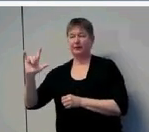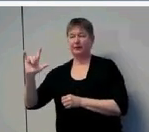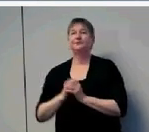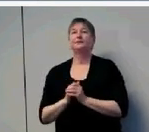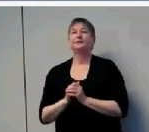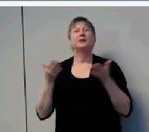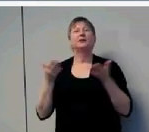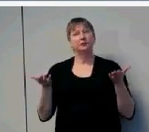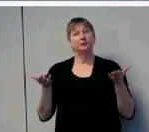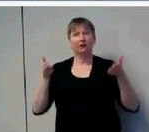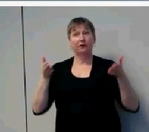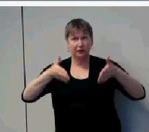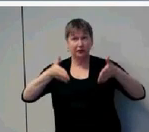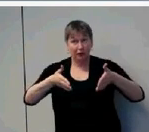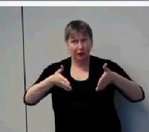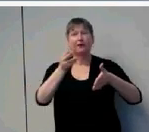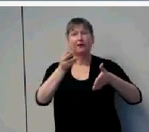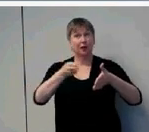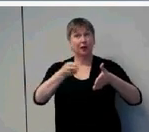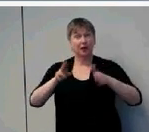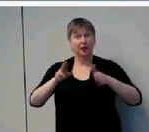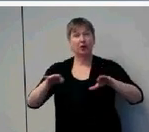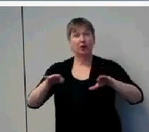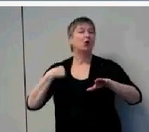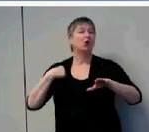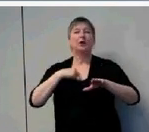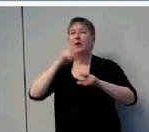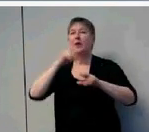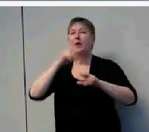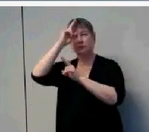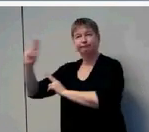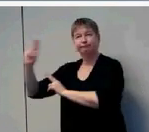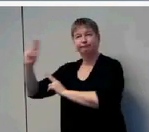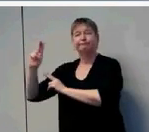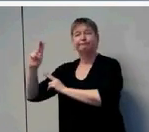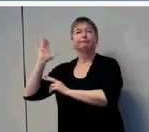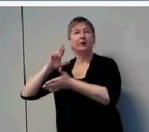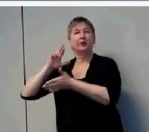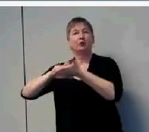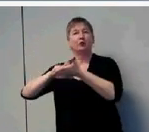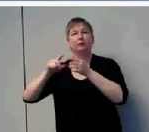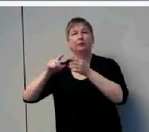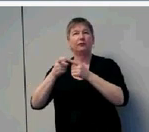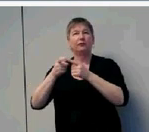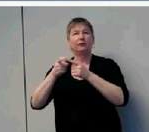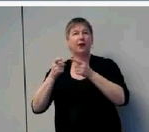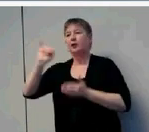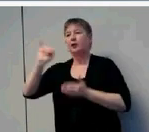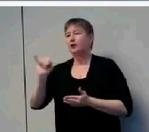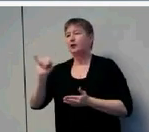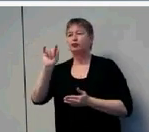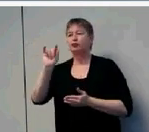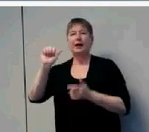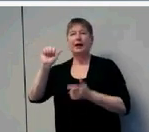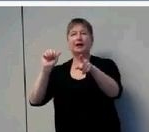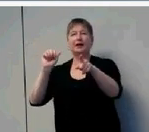without mentioning the early seminal work of Julia Davis. Some of you might recall that Julia